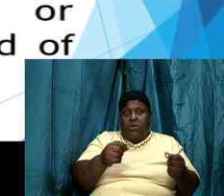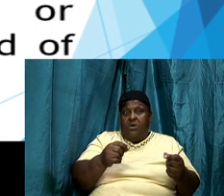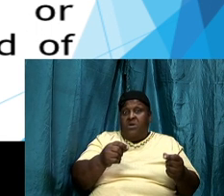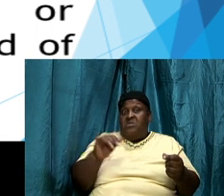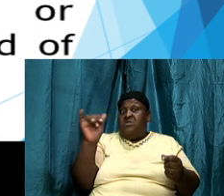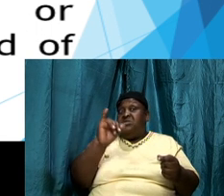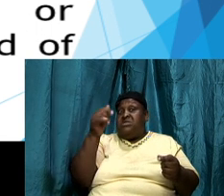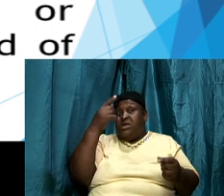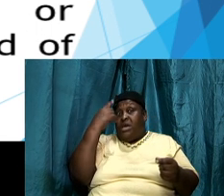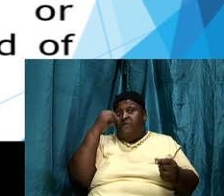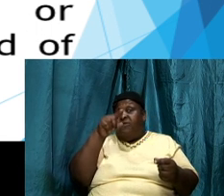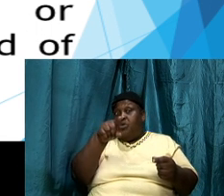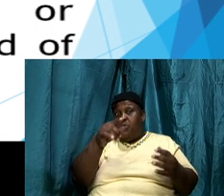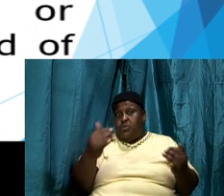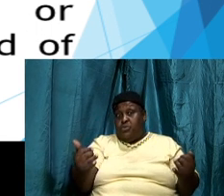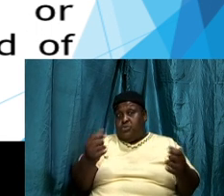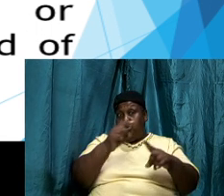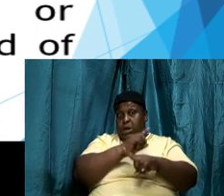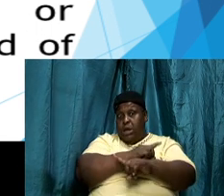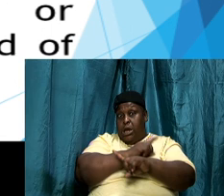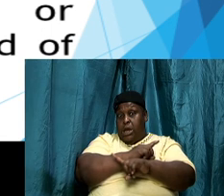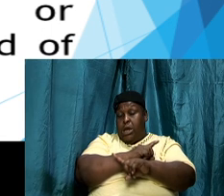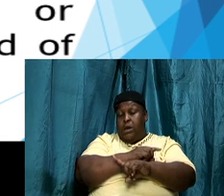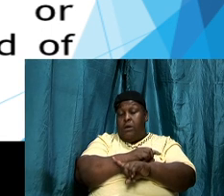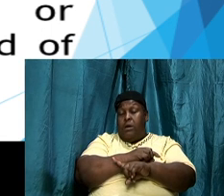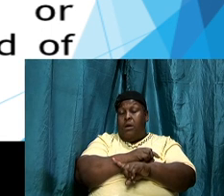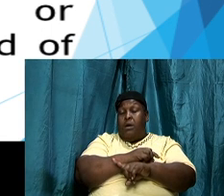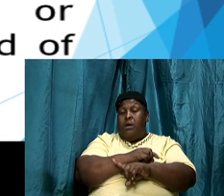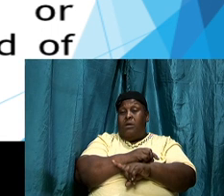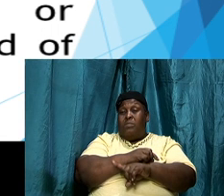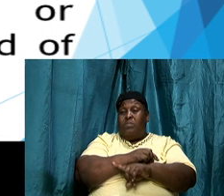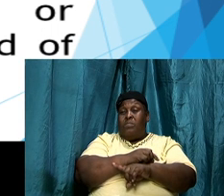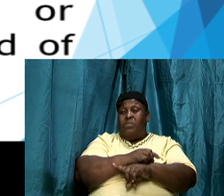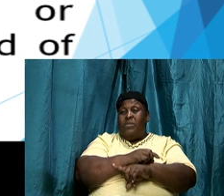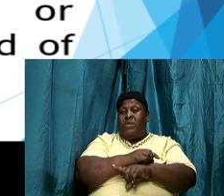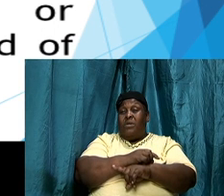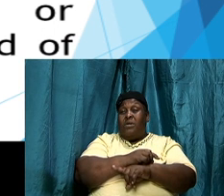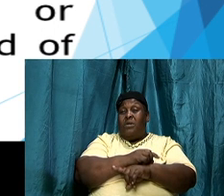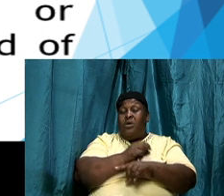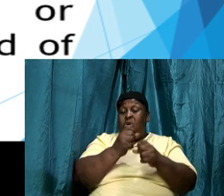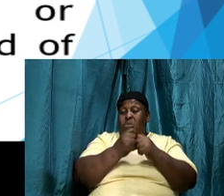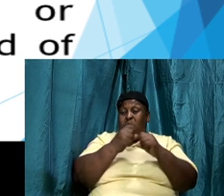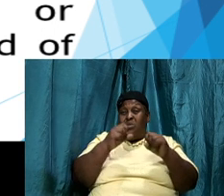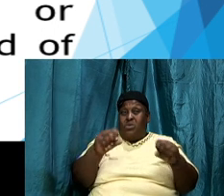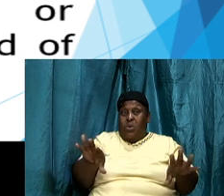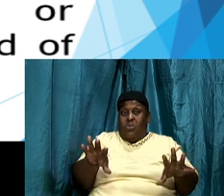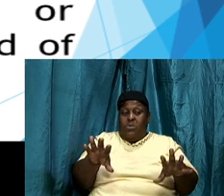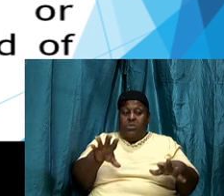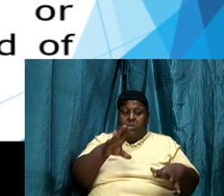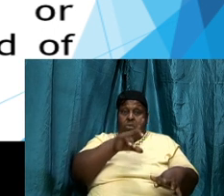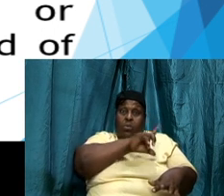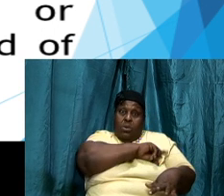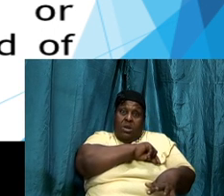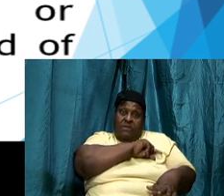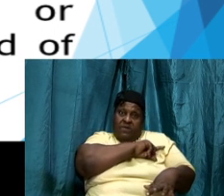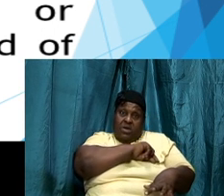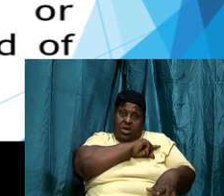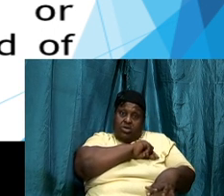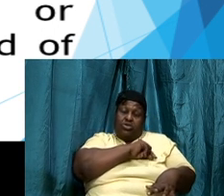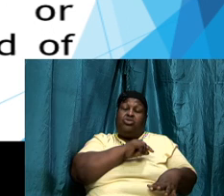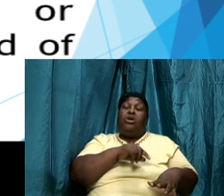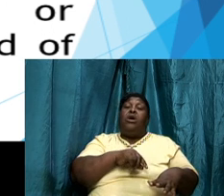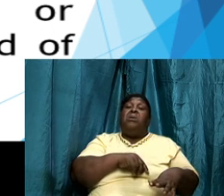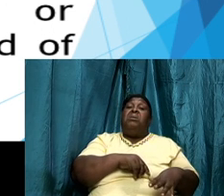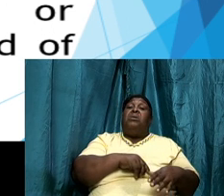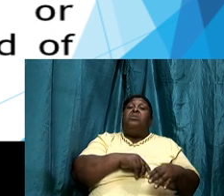and you get up and you apply for the job and without the qualification all of a sudden you get